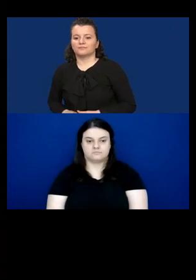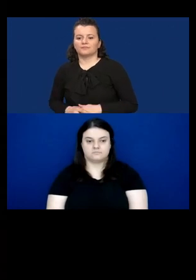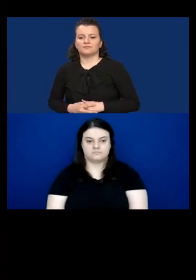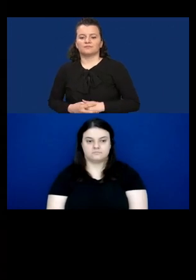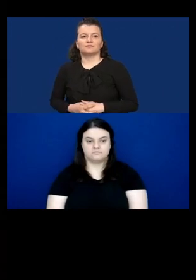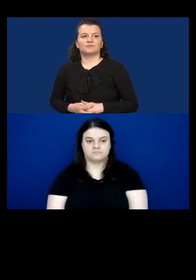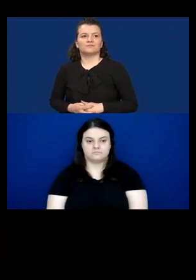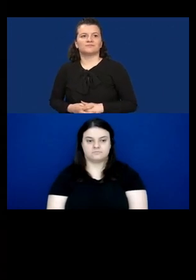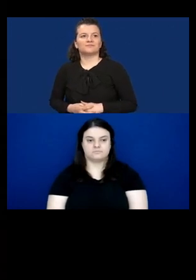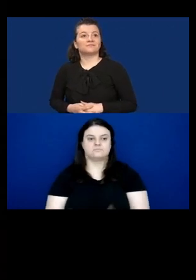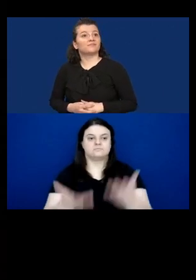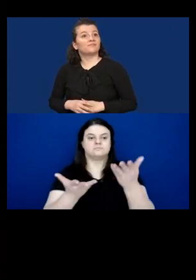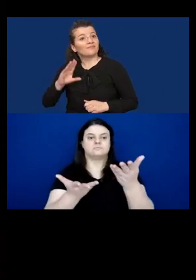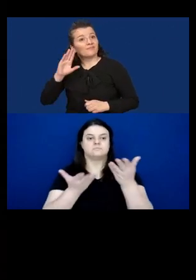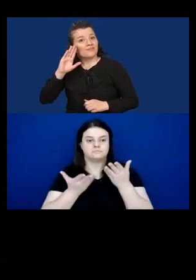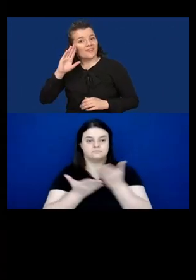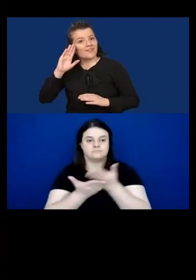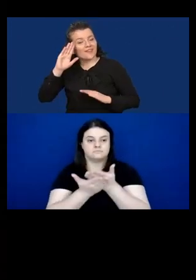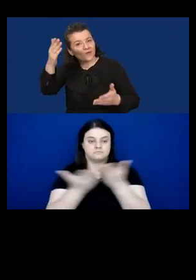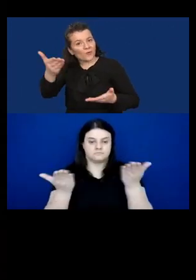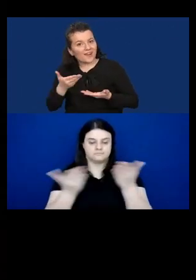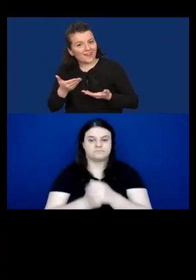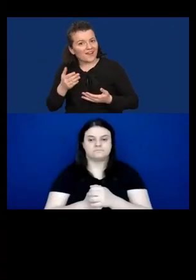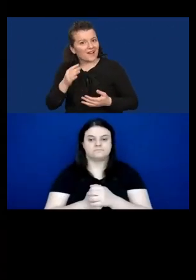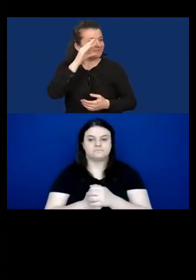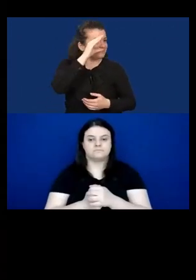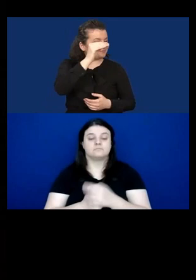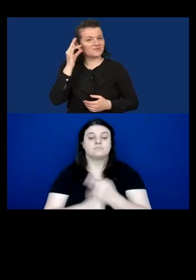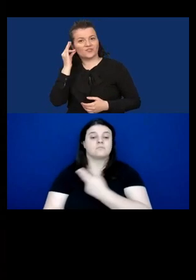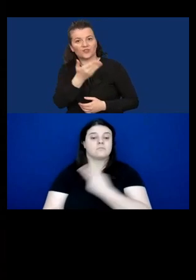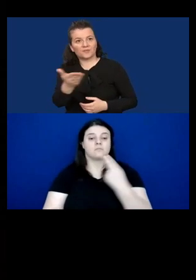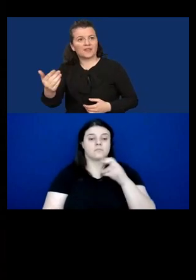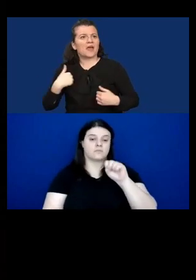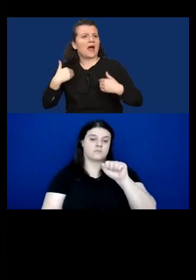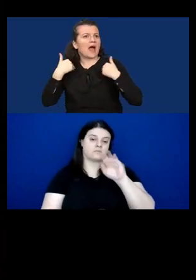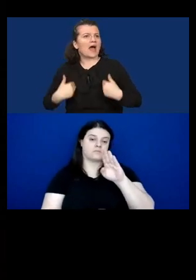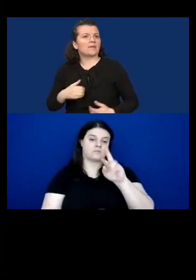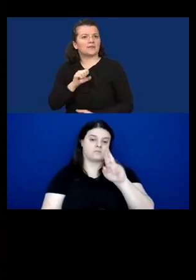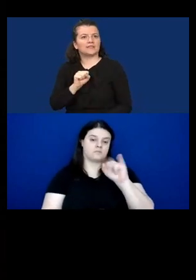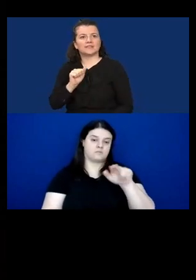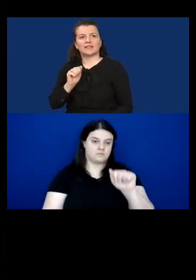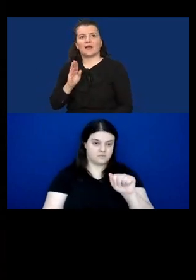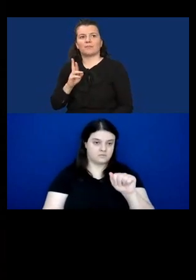Welcome, dear ladies and gentlemen. My name is Sabrina Weller and I'm a research associate at the Federal